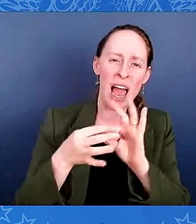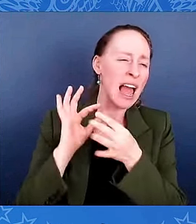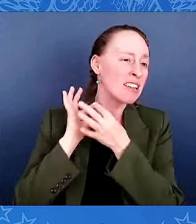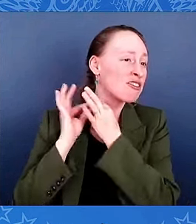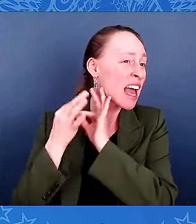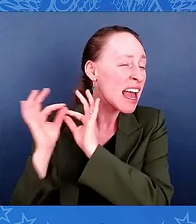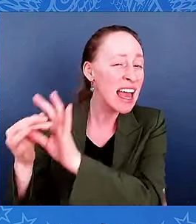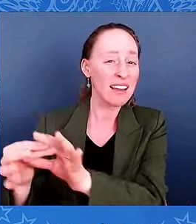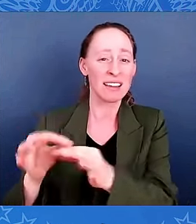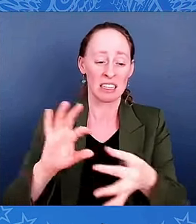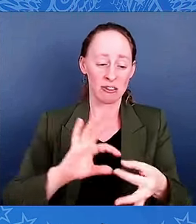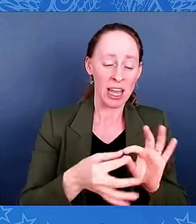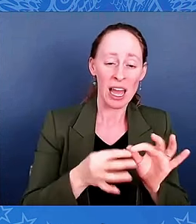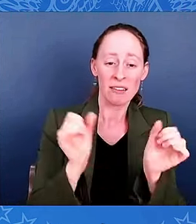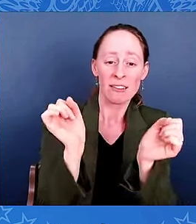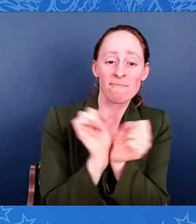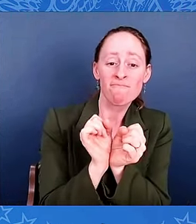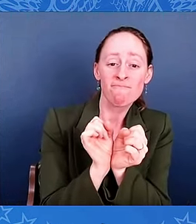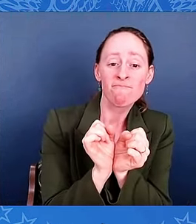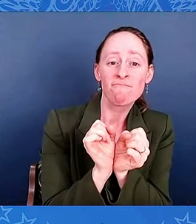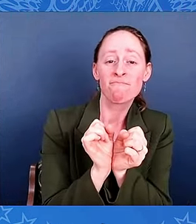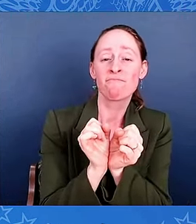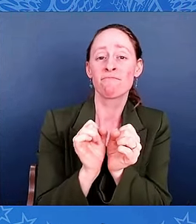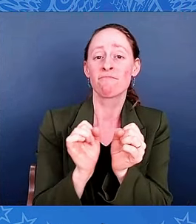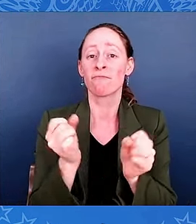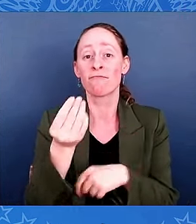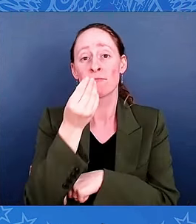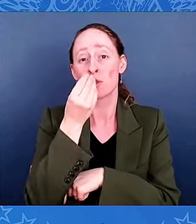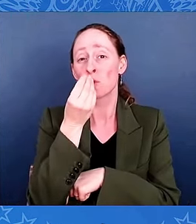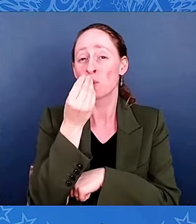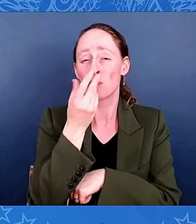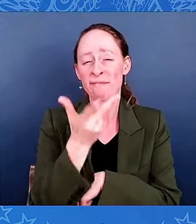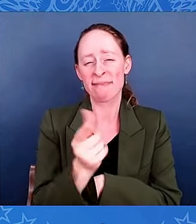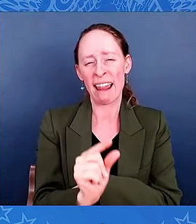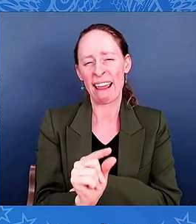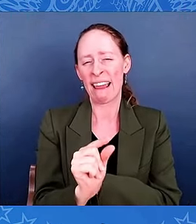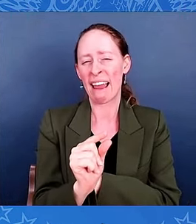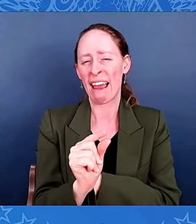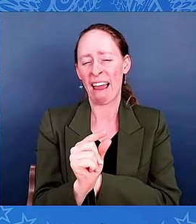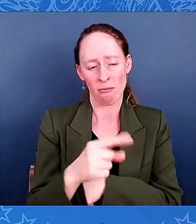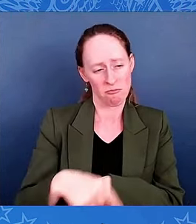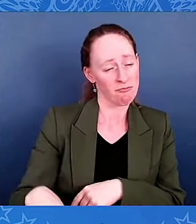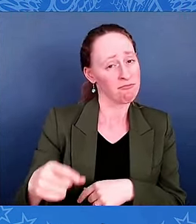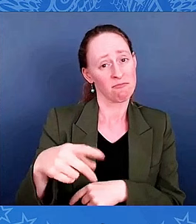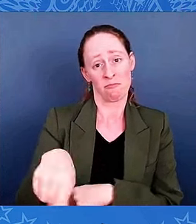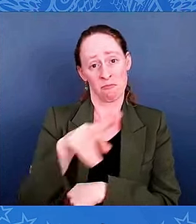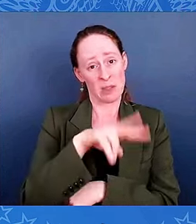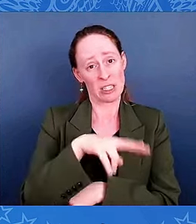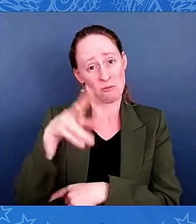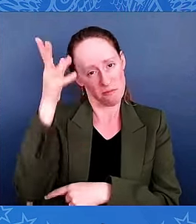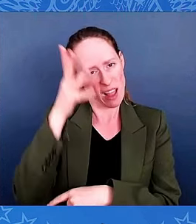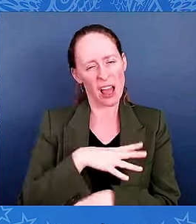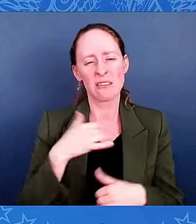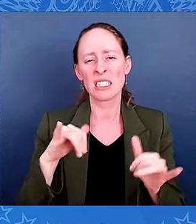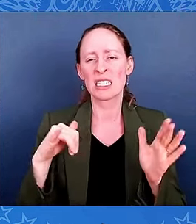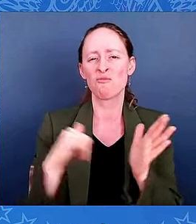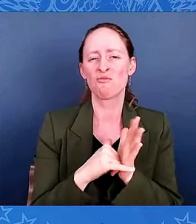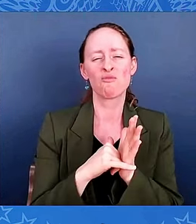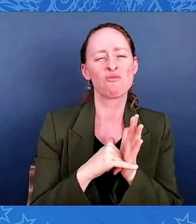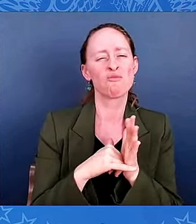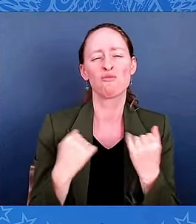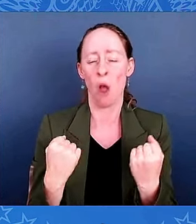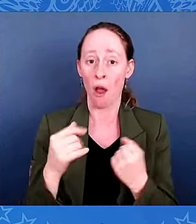men remained unbowed and unbroken. Eventually, eight escaped, six were exchanged for Confederate prisoners.